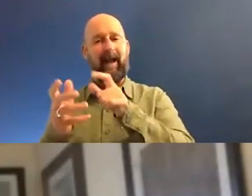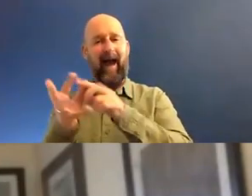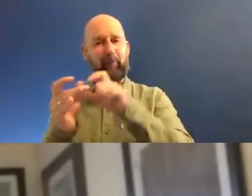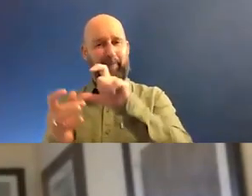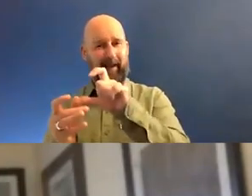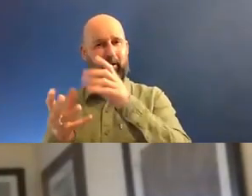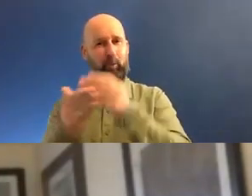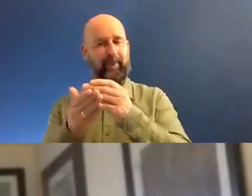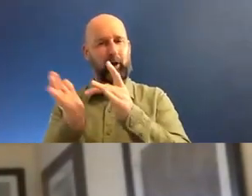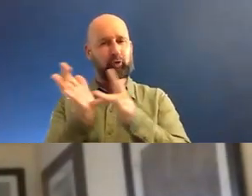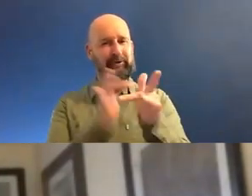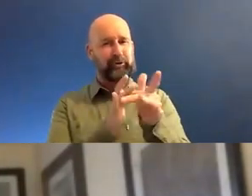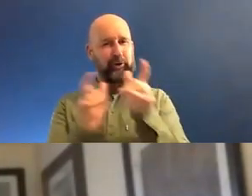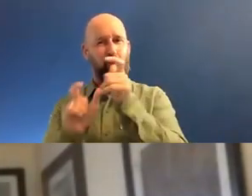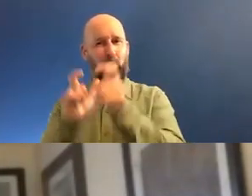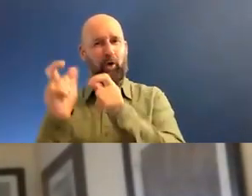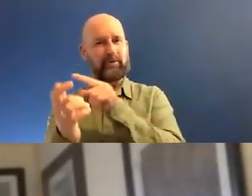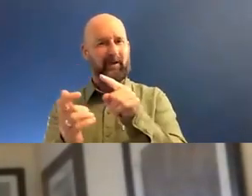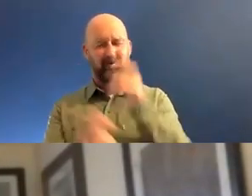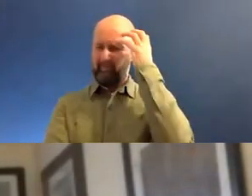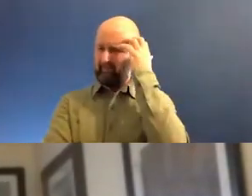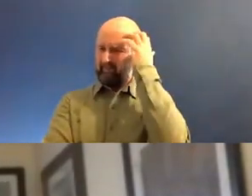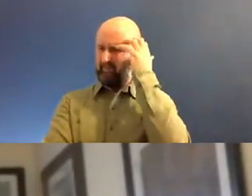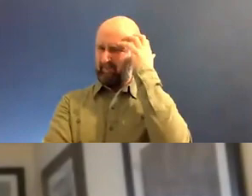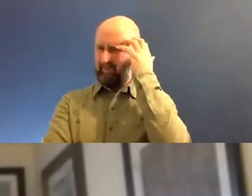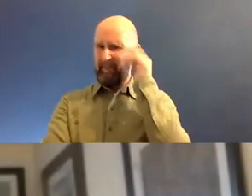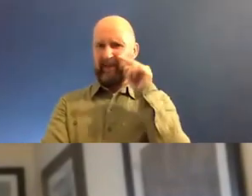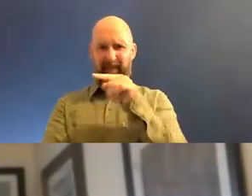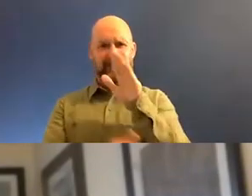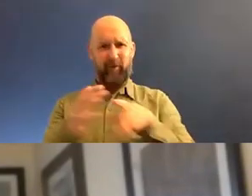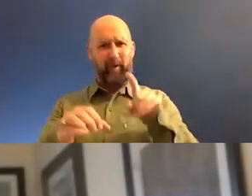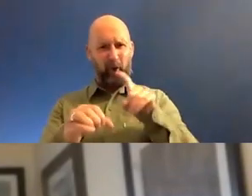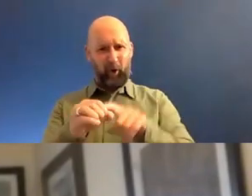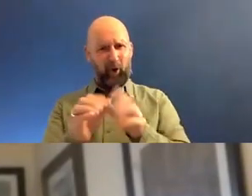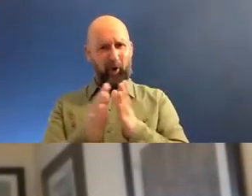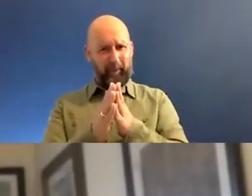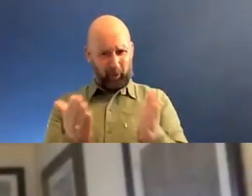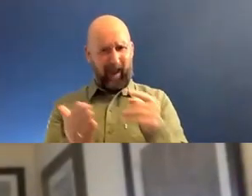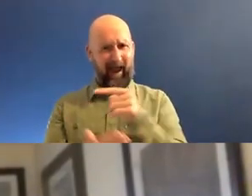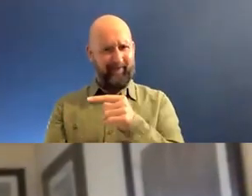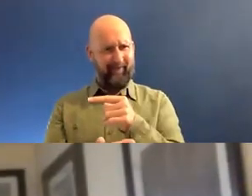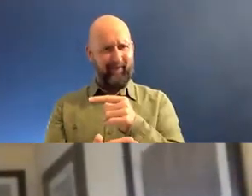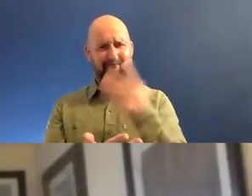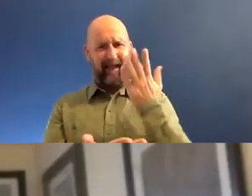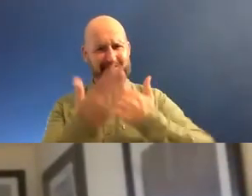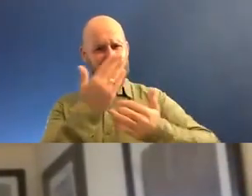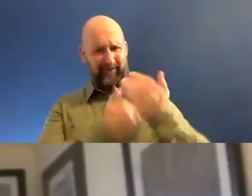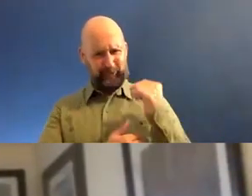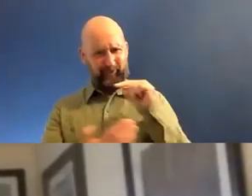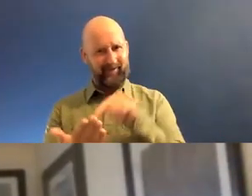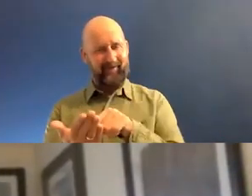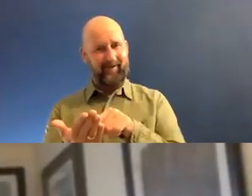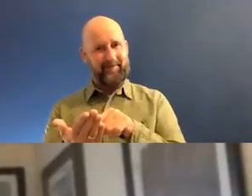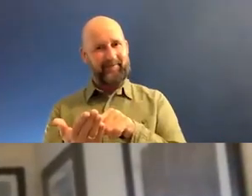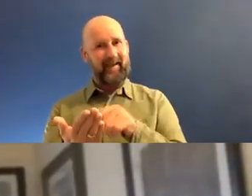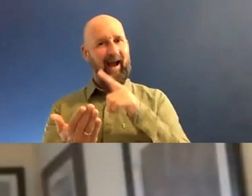And I'd look at the question and say, no, but this is from the Quran, or this is from, you know, Islamic tradition, because I, I wanted to find